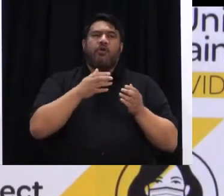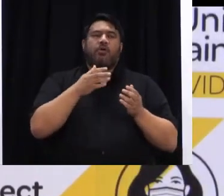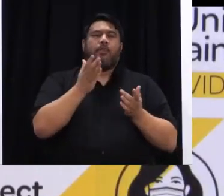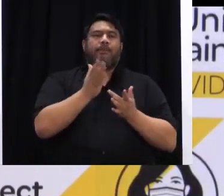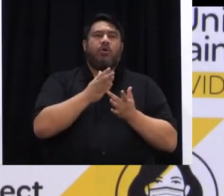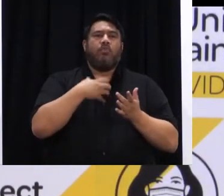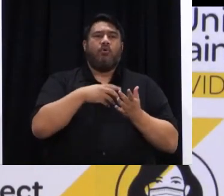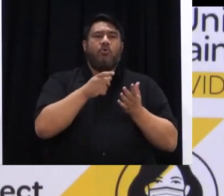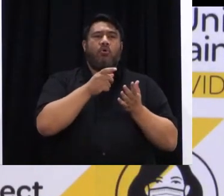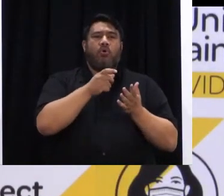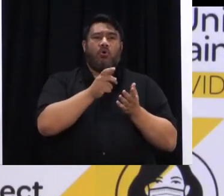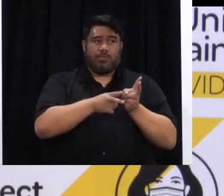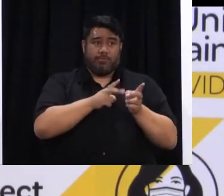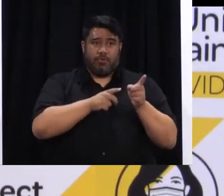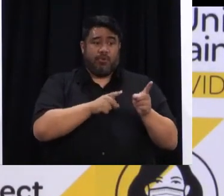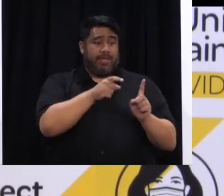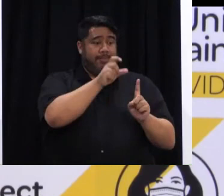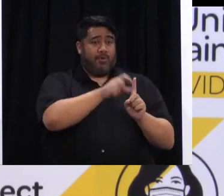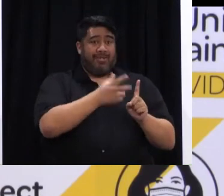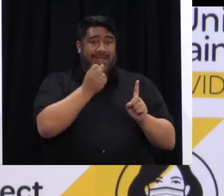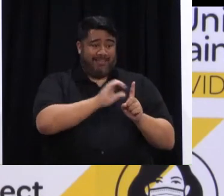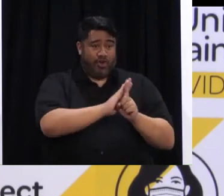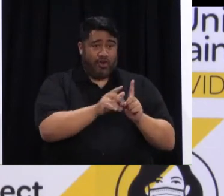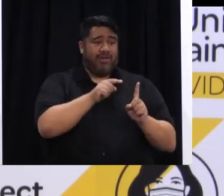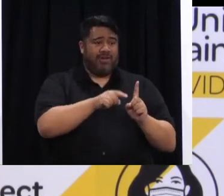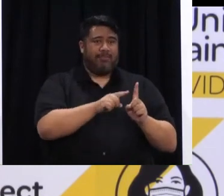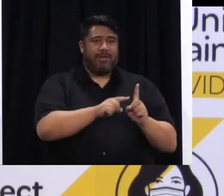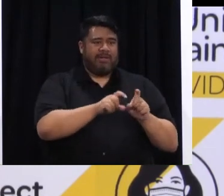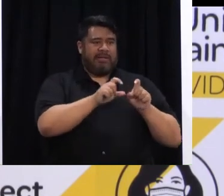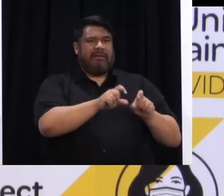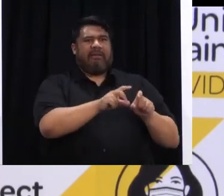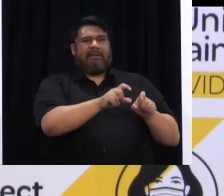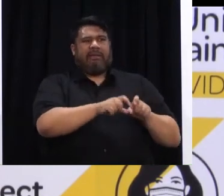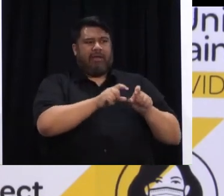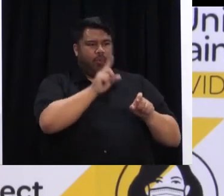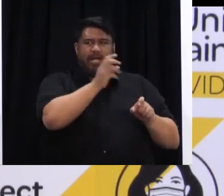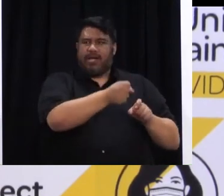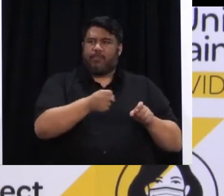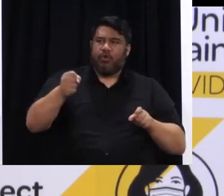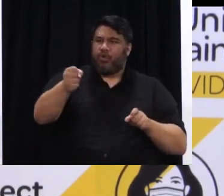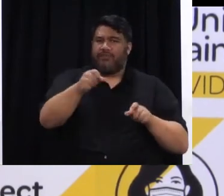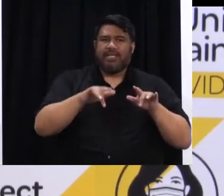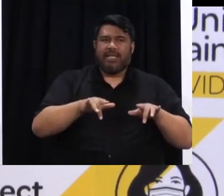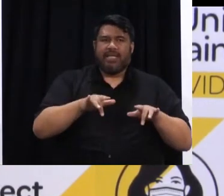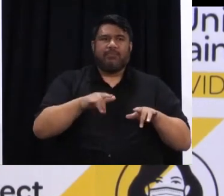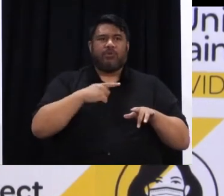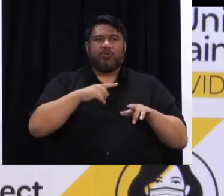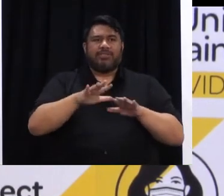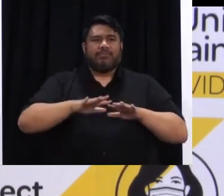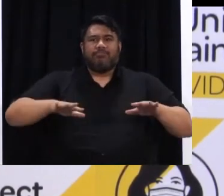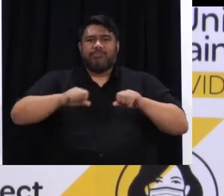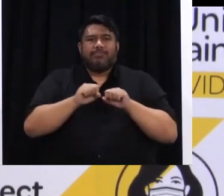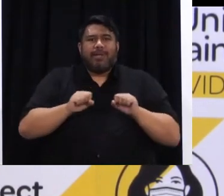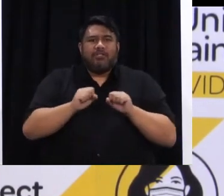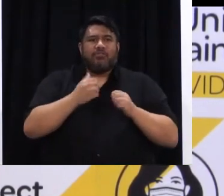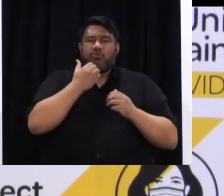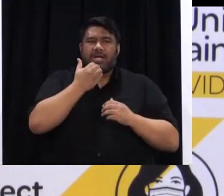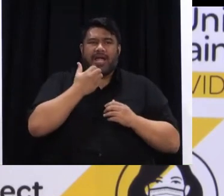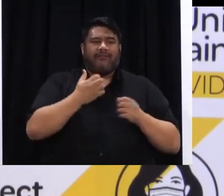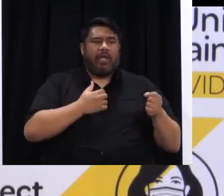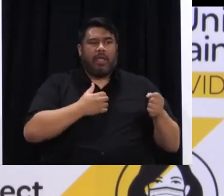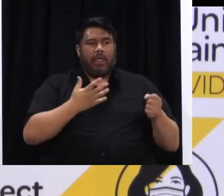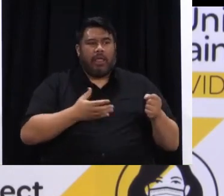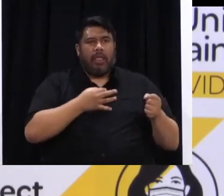didn't have room to shift the patient after he was tested, and others have had to be discharged early due to a lack of space. Are you worried that